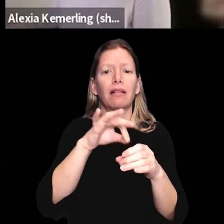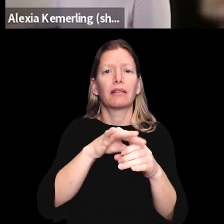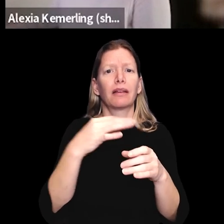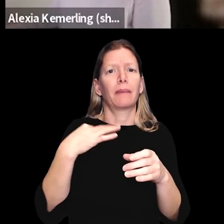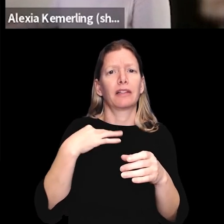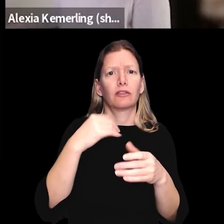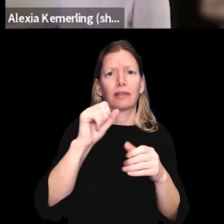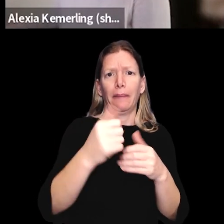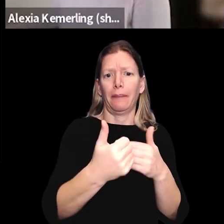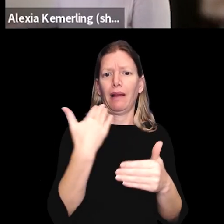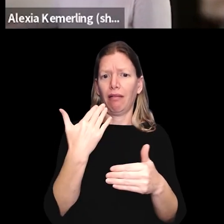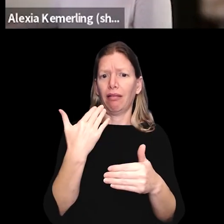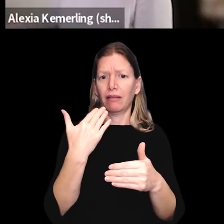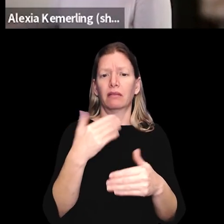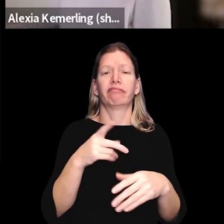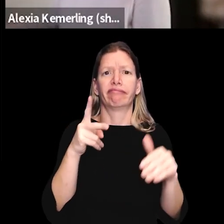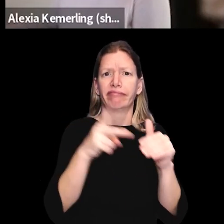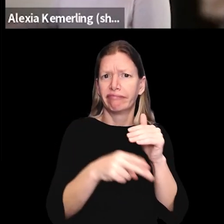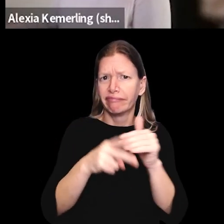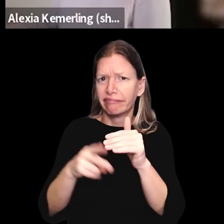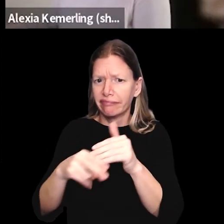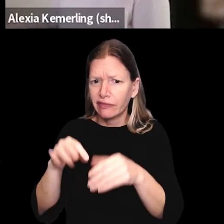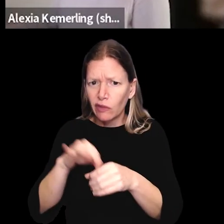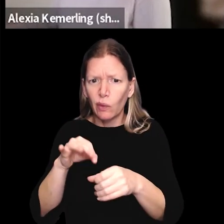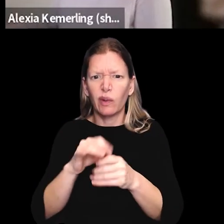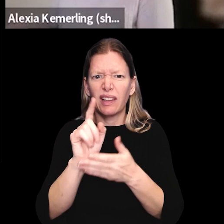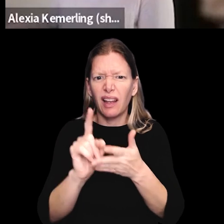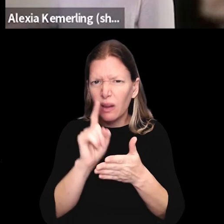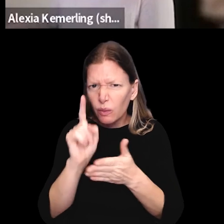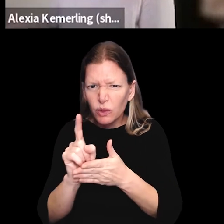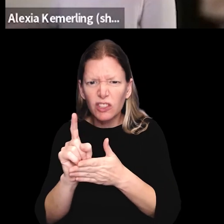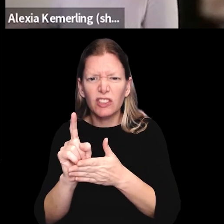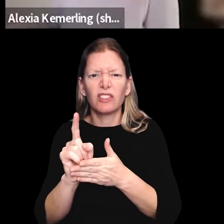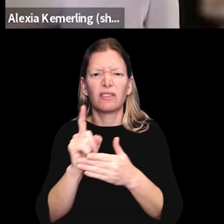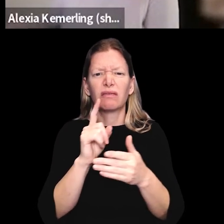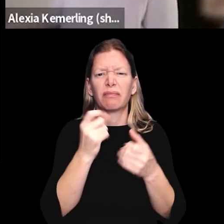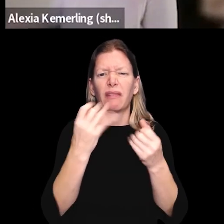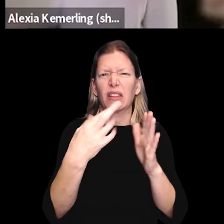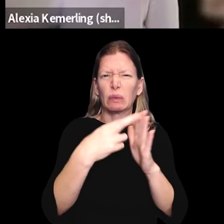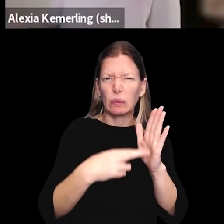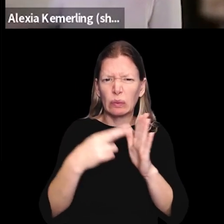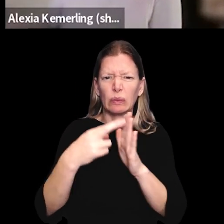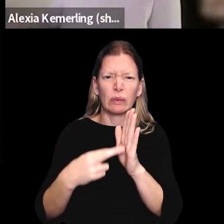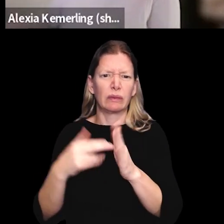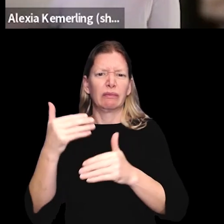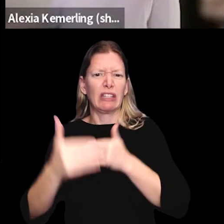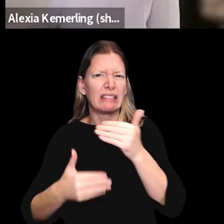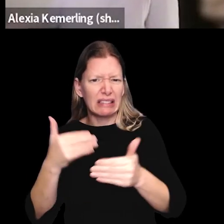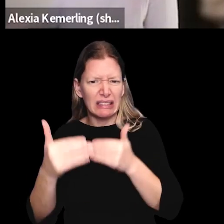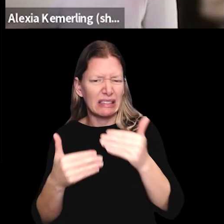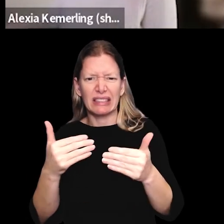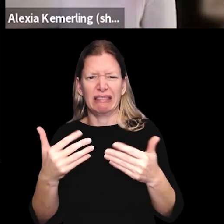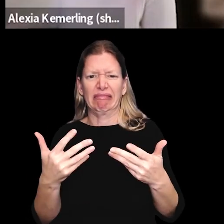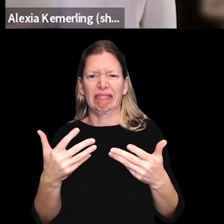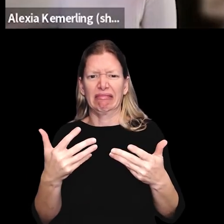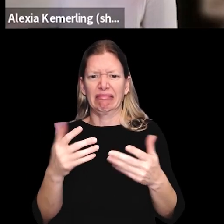ballot applications, cutting voting, cutting voting, voting hours. And then there were also a lot of rules